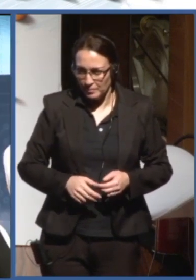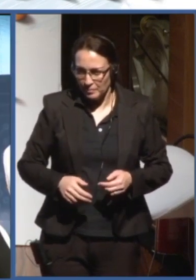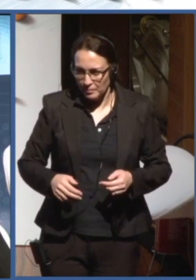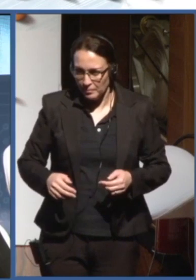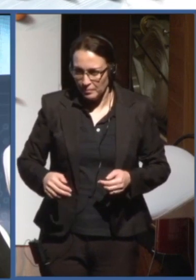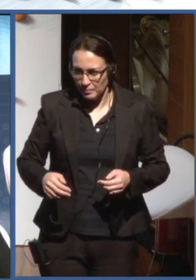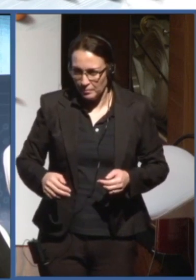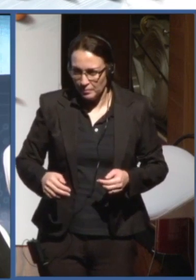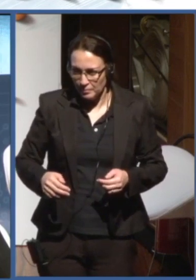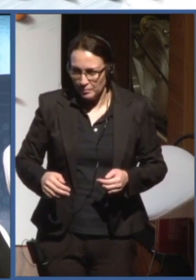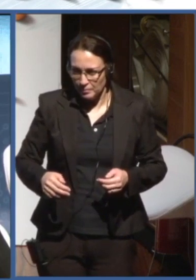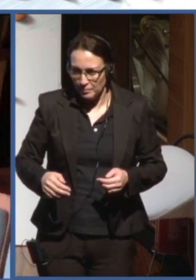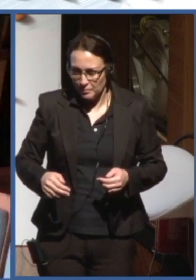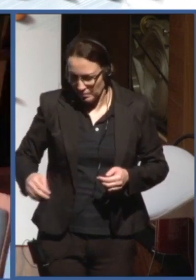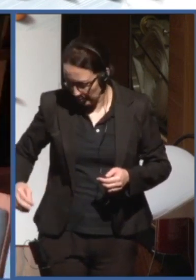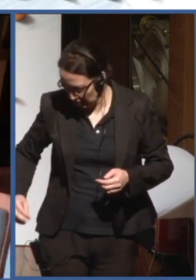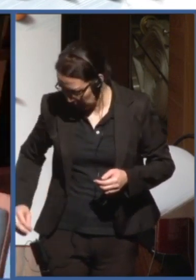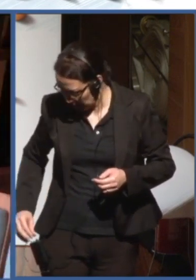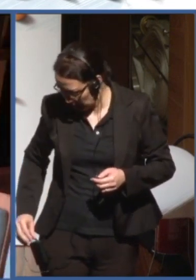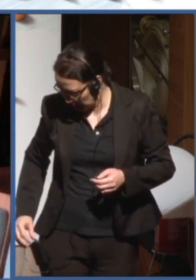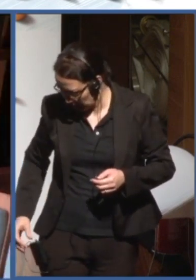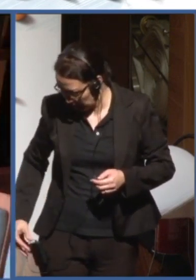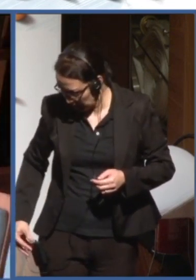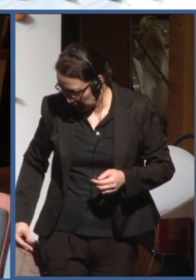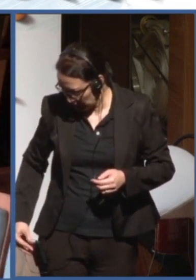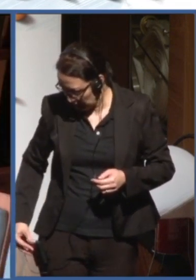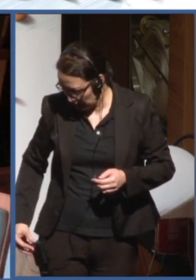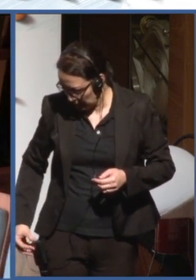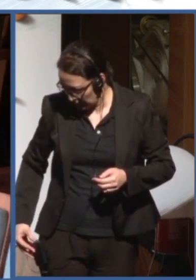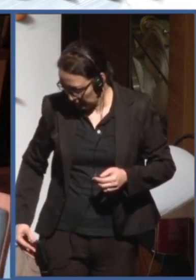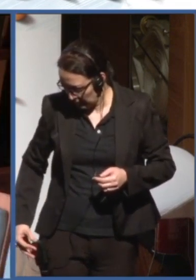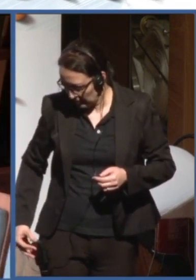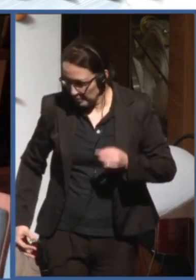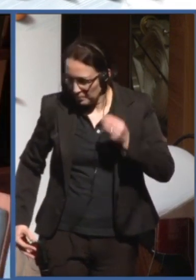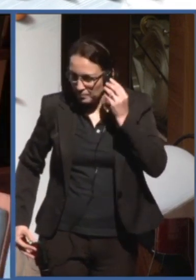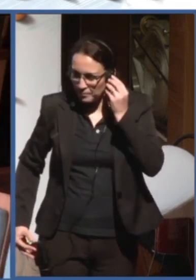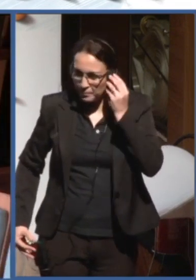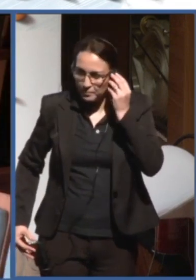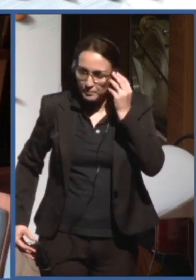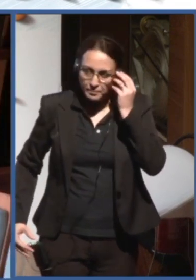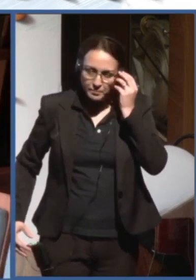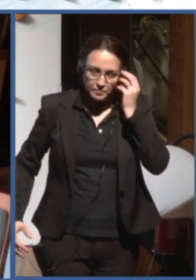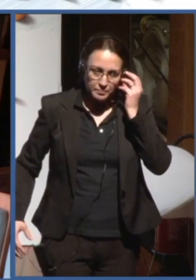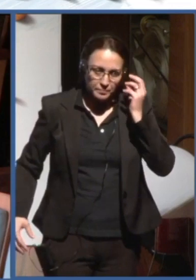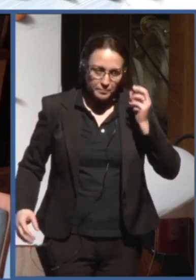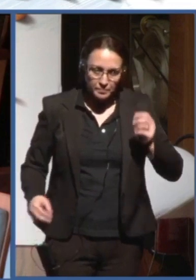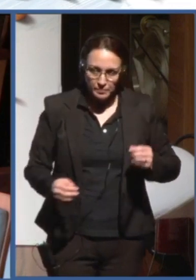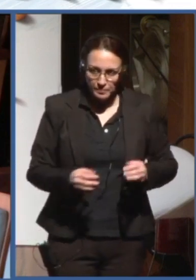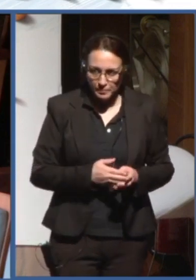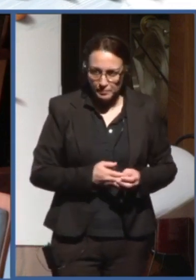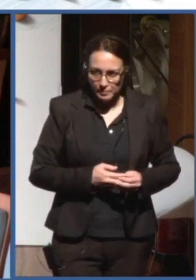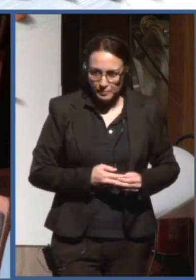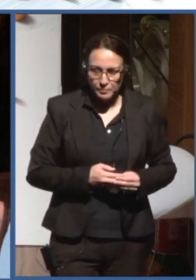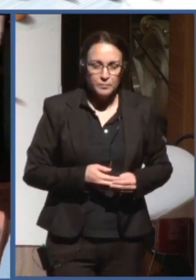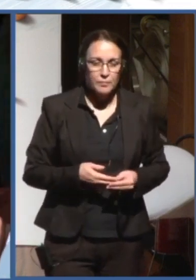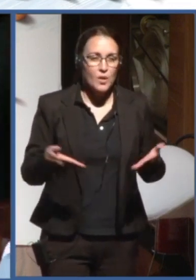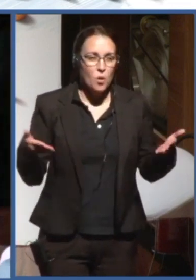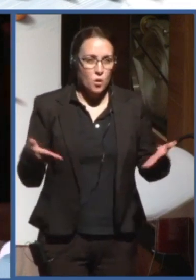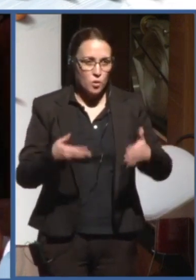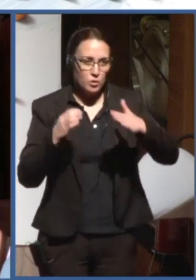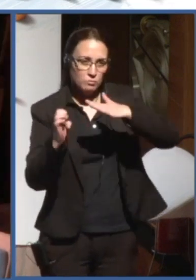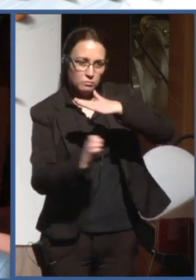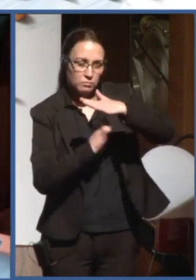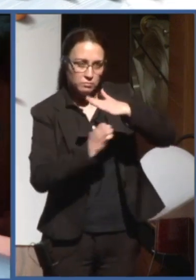My question is maybe addressed to Sarah, and today, the AI index report was just published,